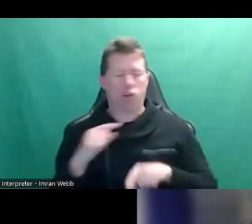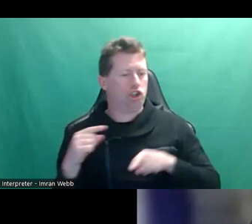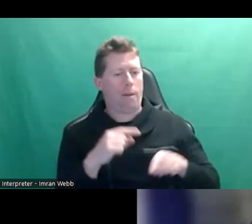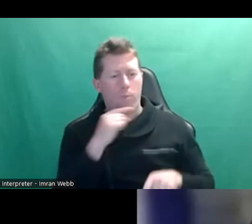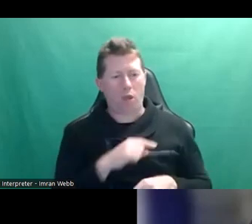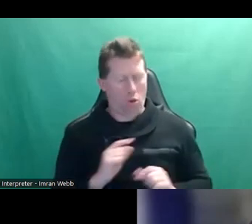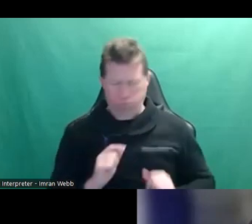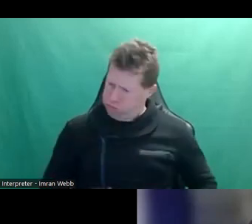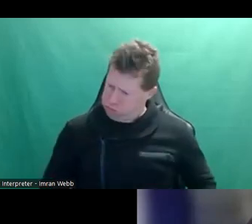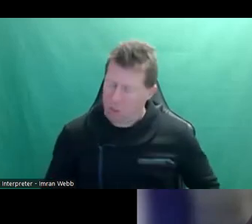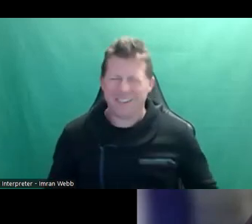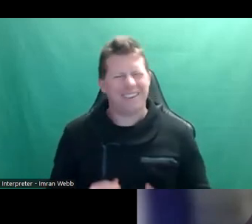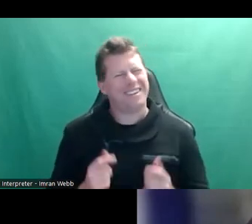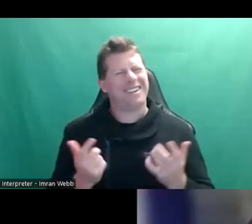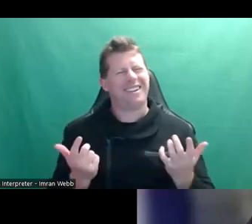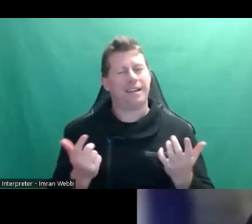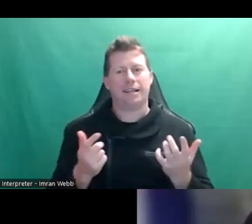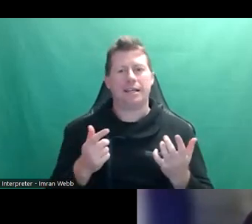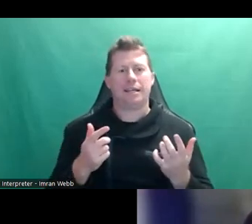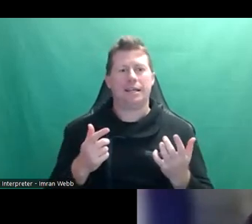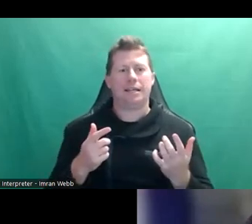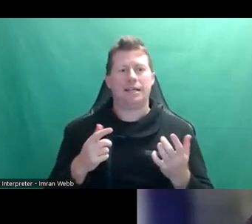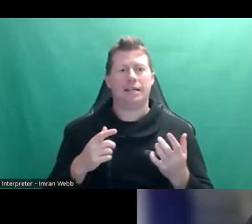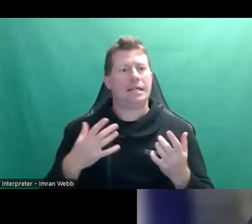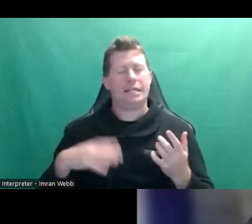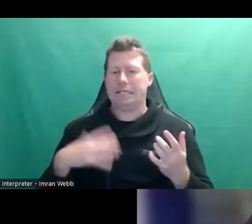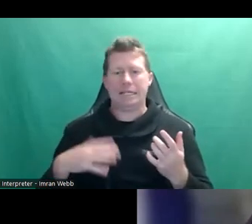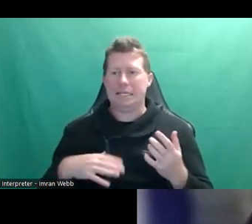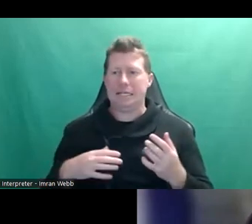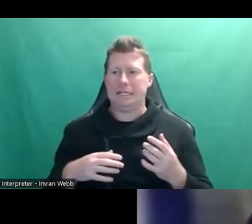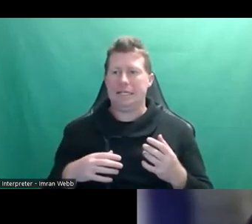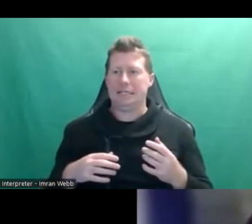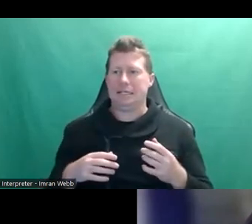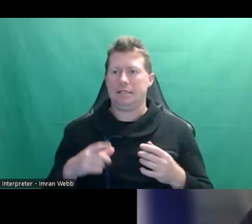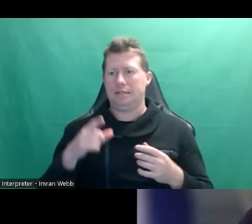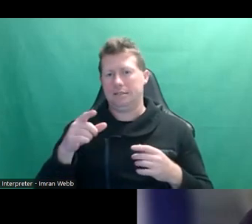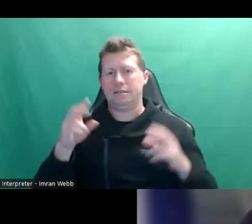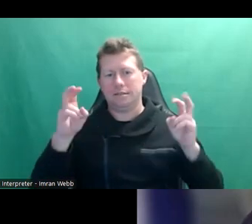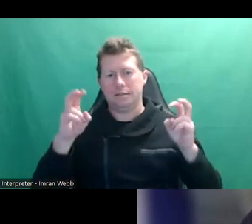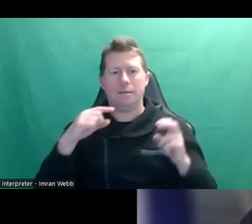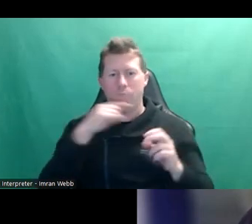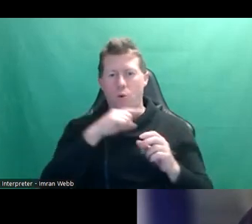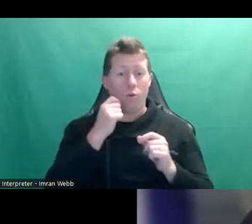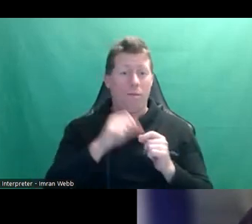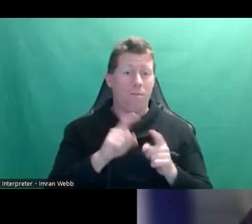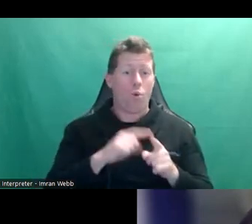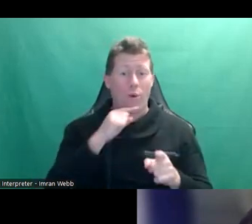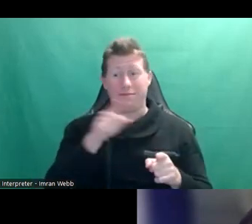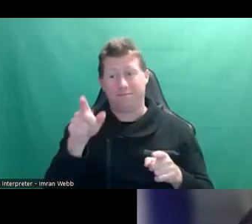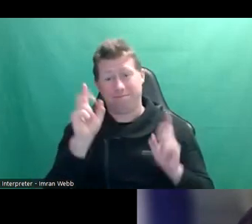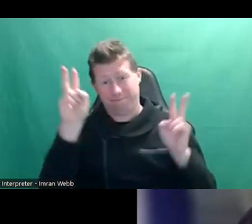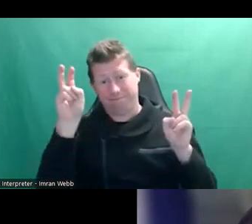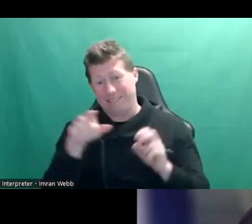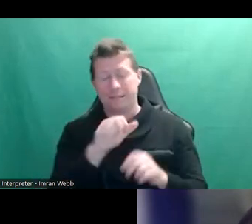know, those kinds of almost subliminal messages need to be brought out into consciousness. Yeah, exactly. I think it's still